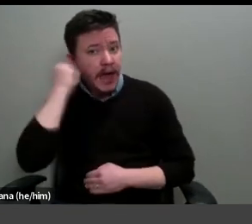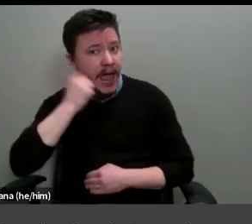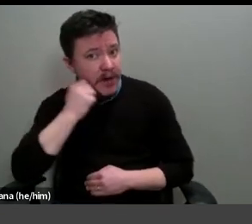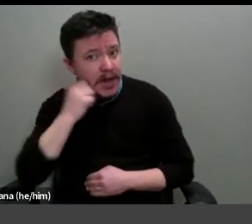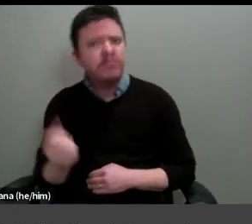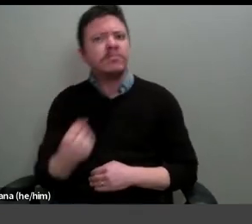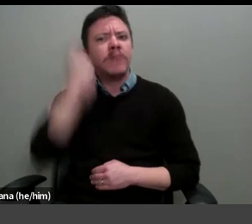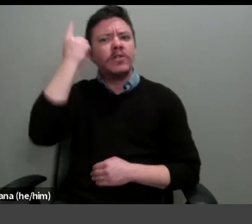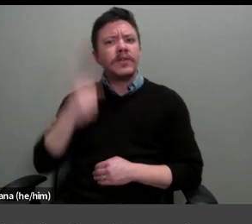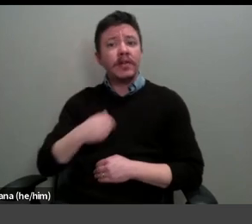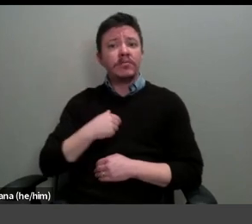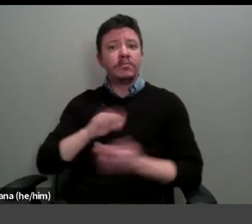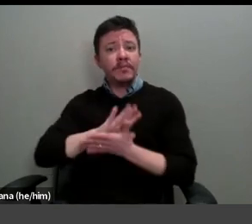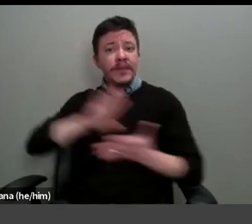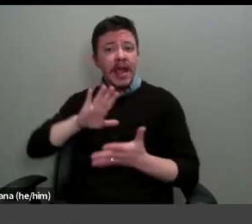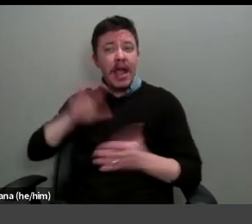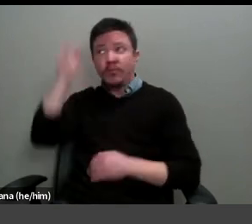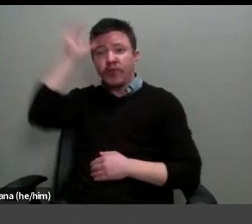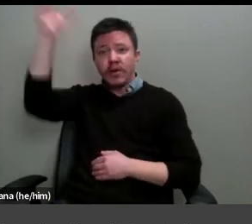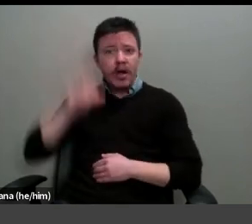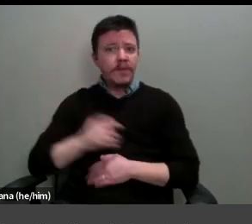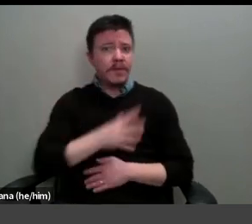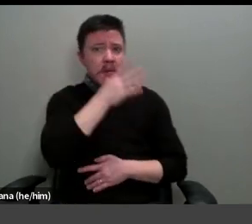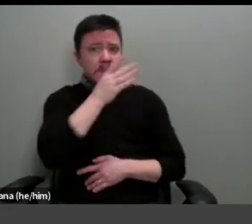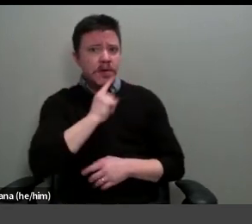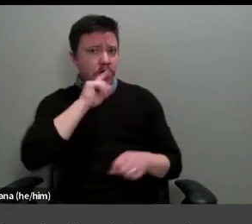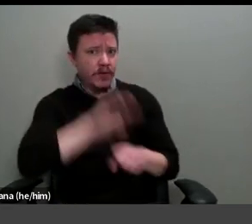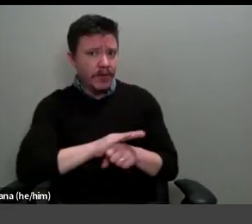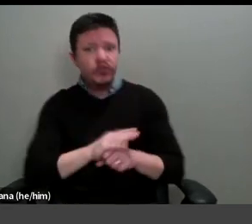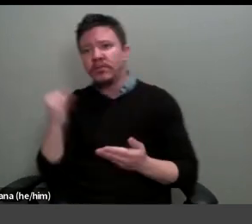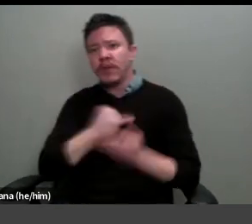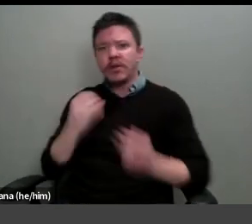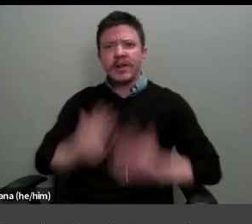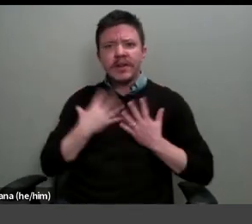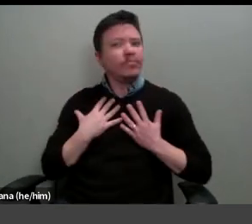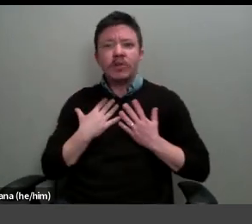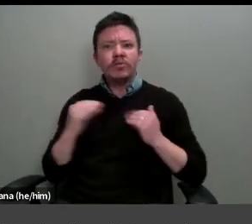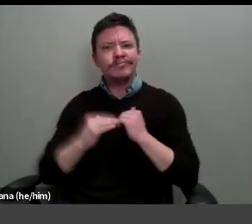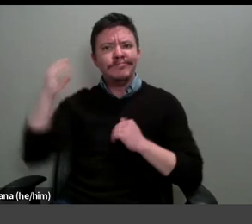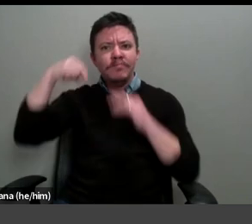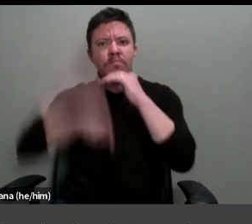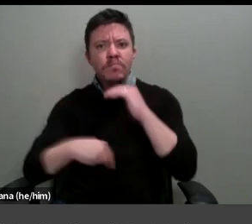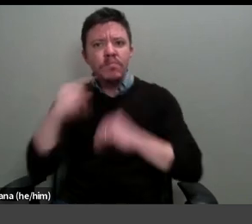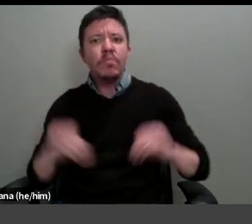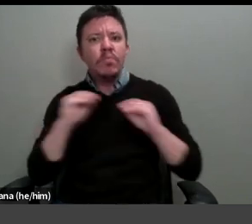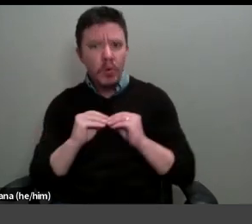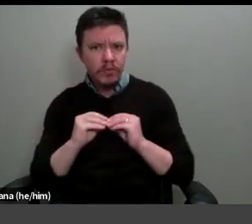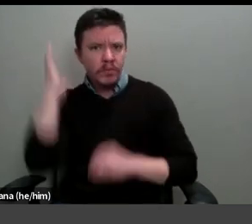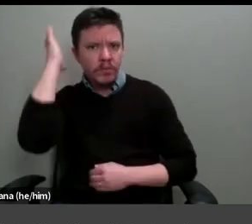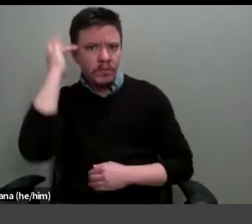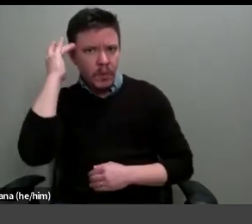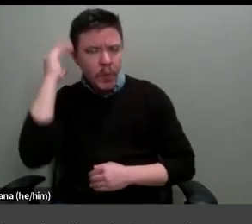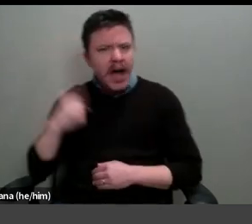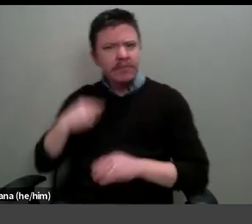concepts of maternal devotion and artistic muse in order to foreground the substance of Madame